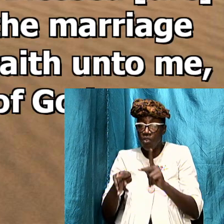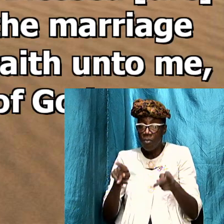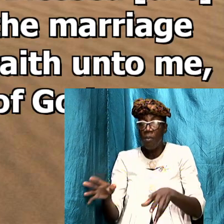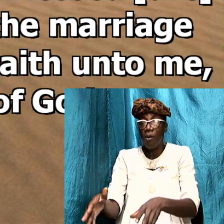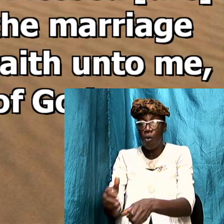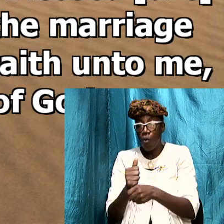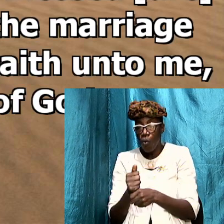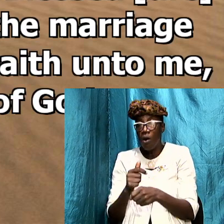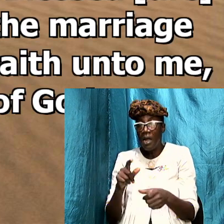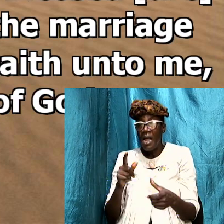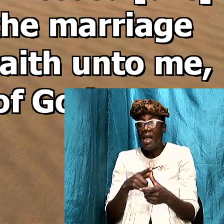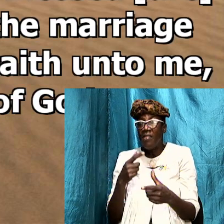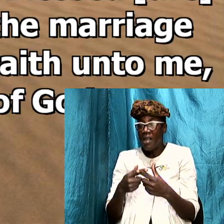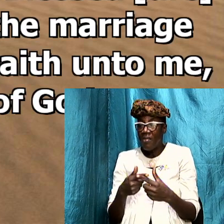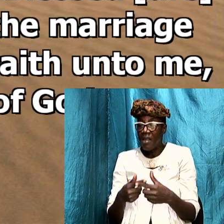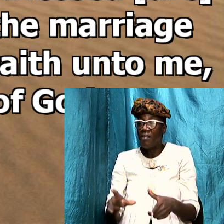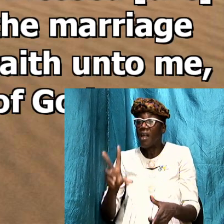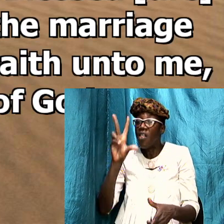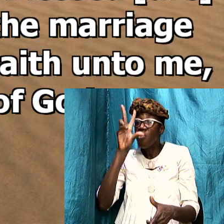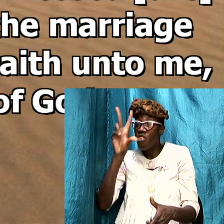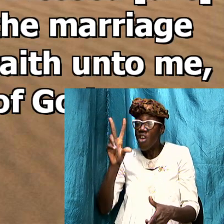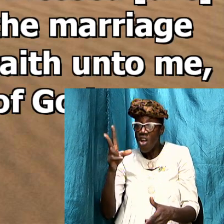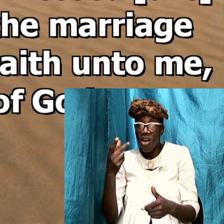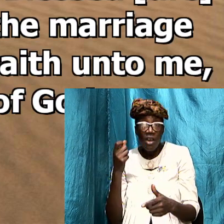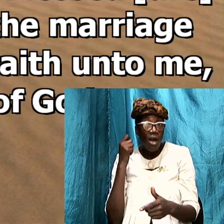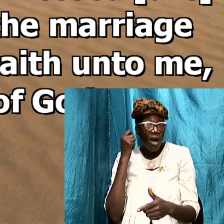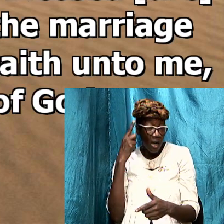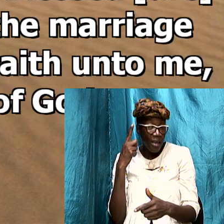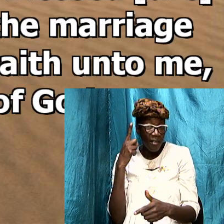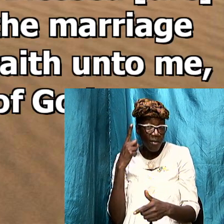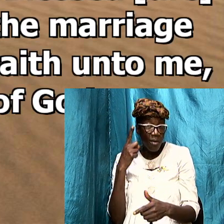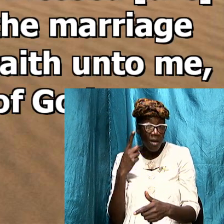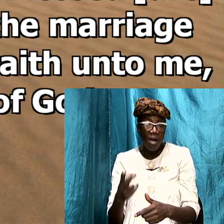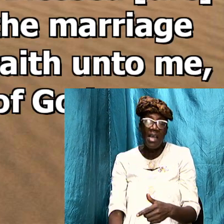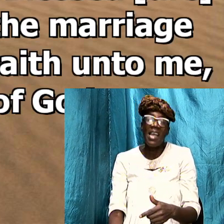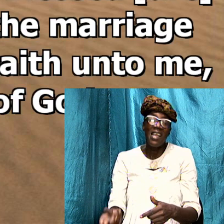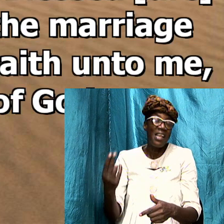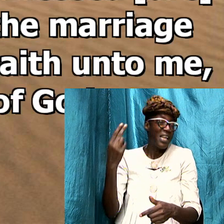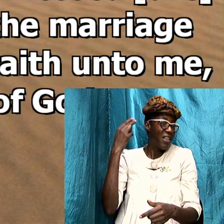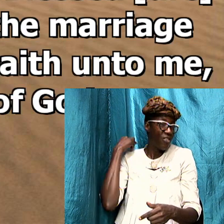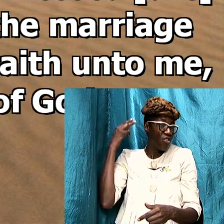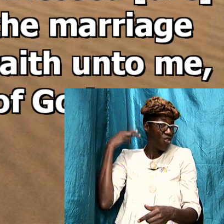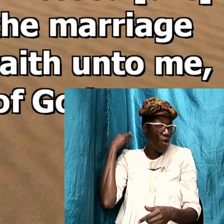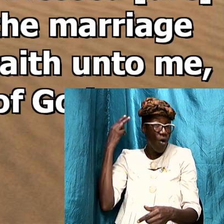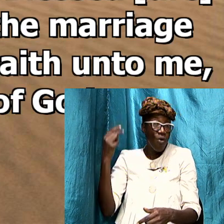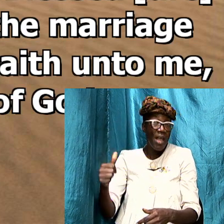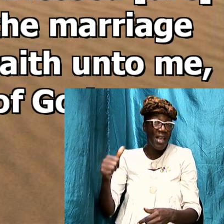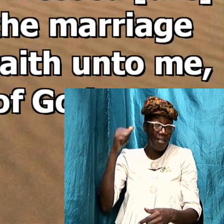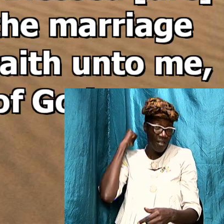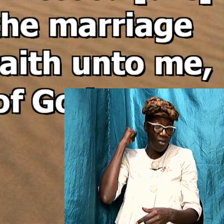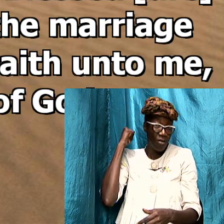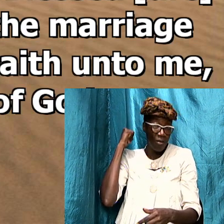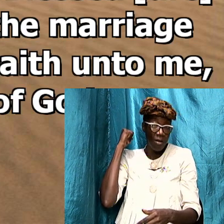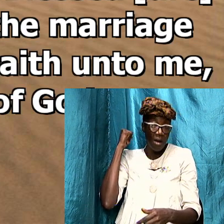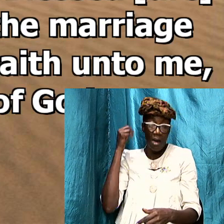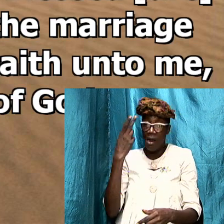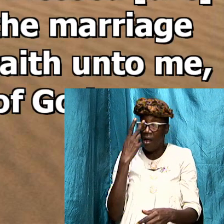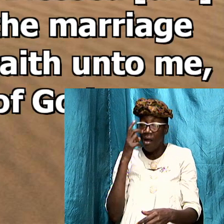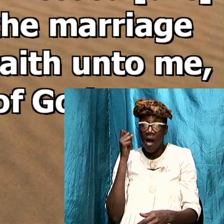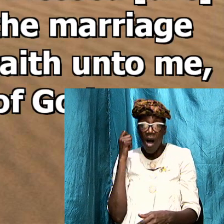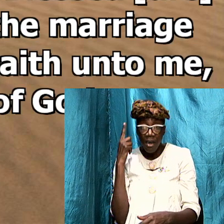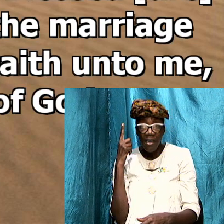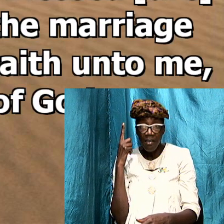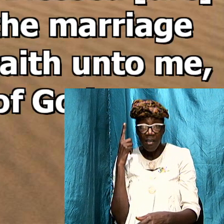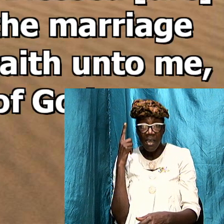then there is a third view called the historical view and in this historical view